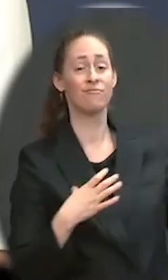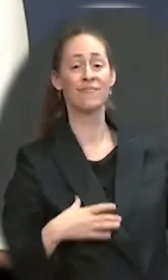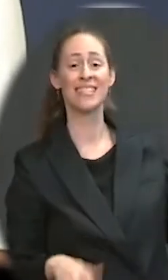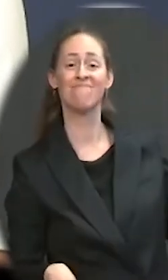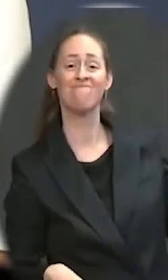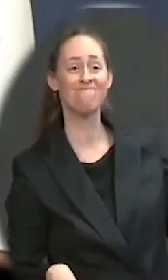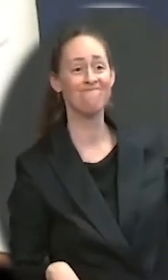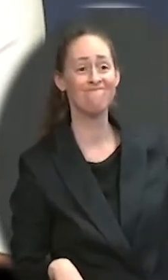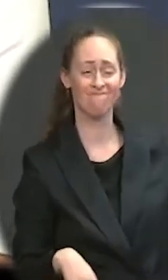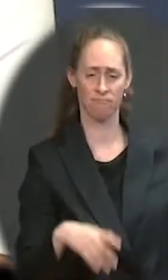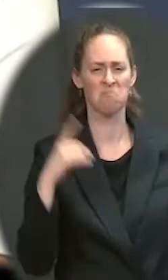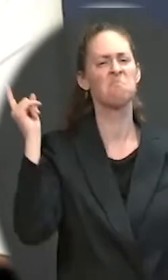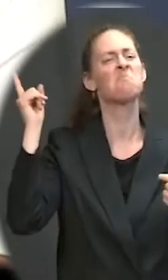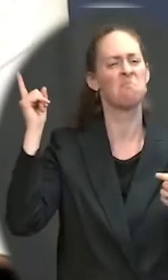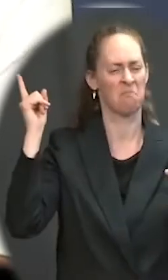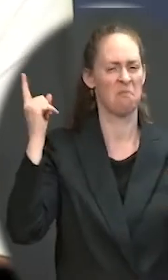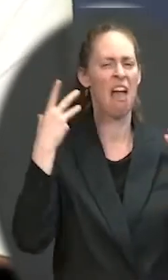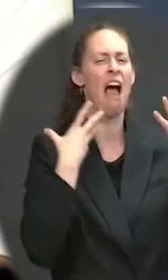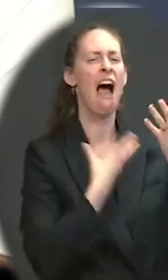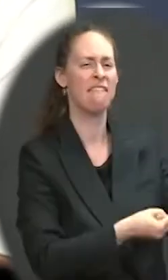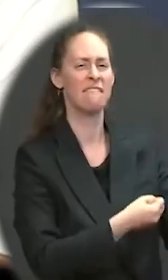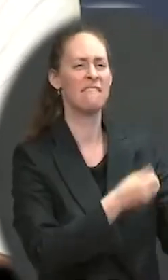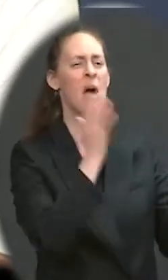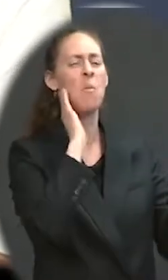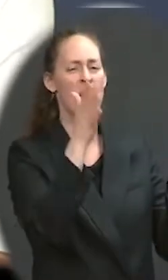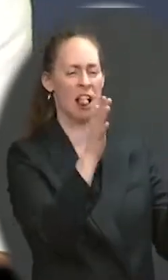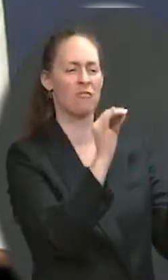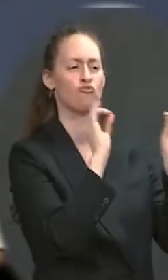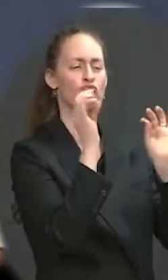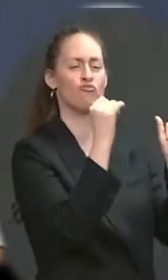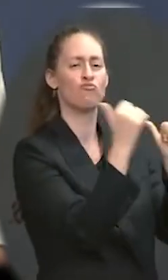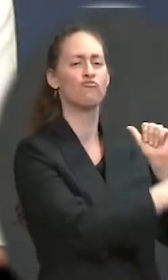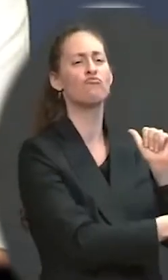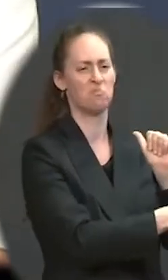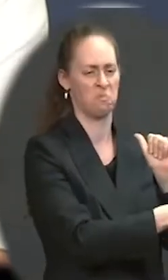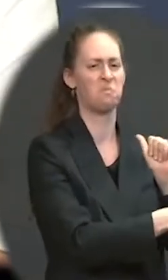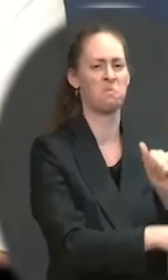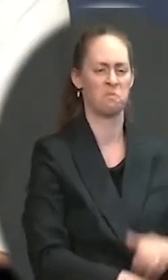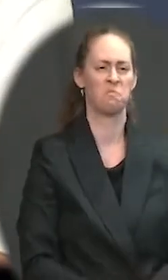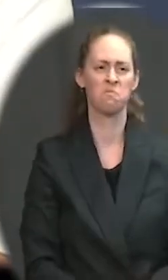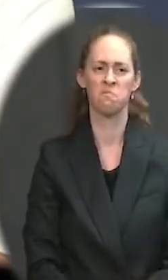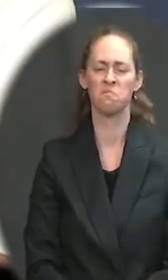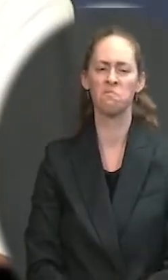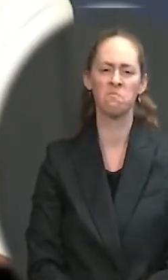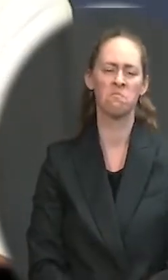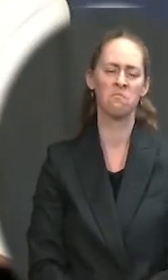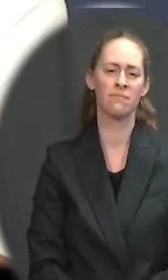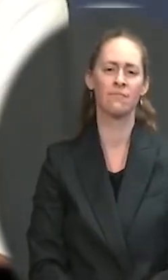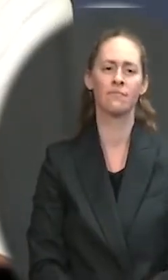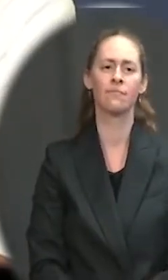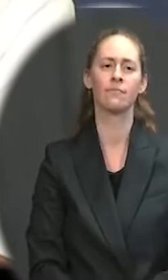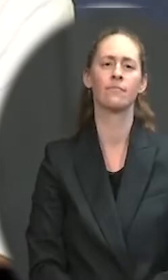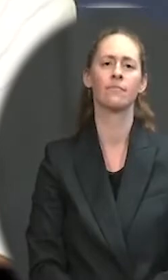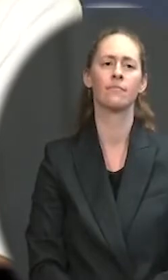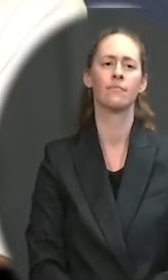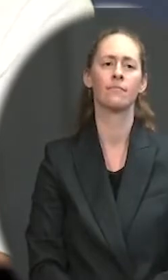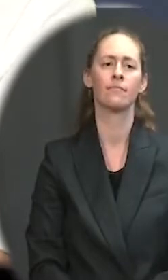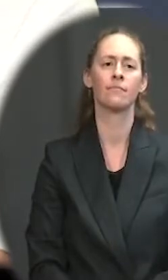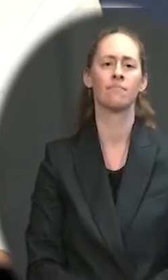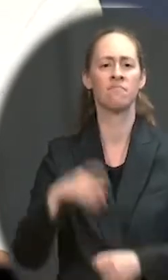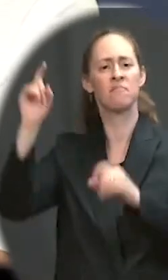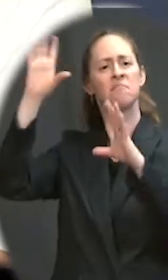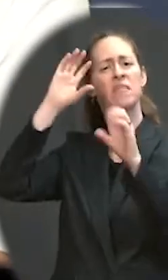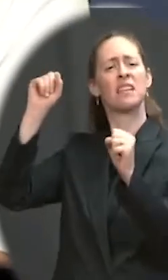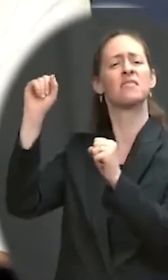in the, those discussions and the work that is happening under the leadership of everyone from Congresswoman Karen Bass to Senator Cory Booker,